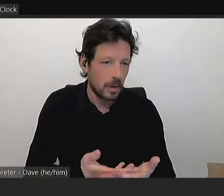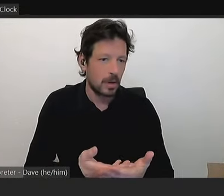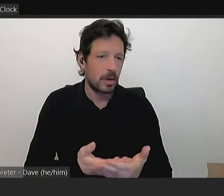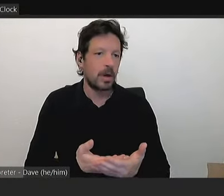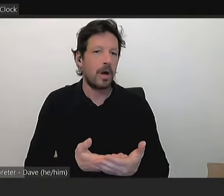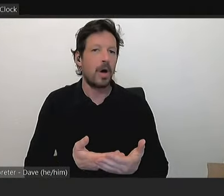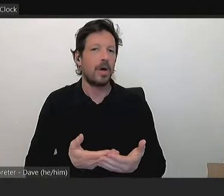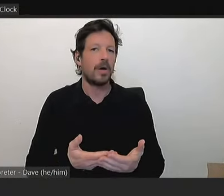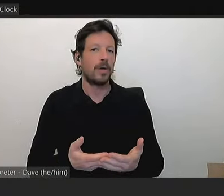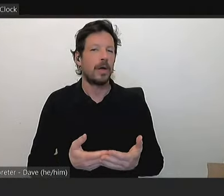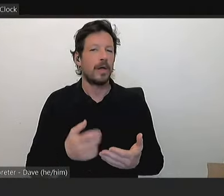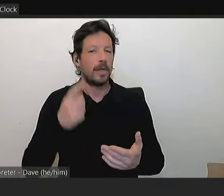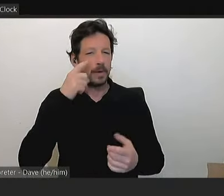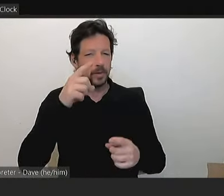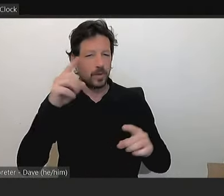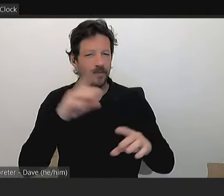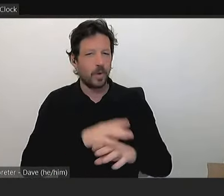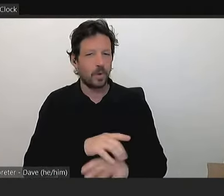Mayor. Sorry.